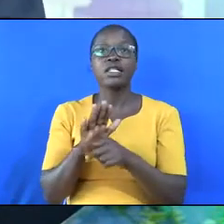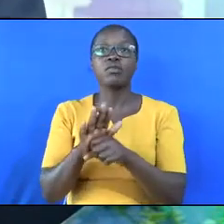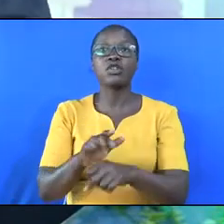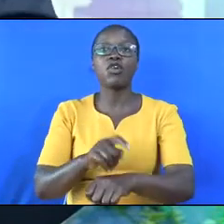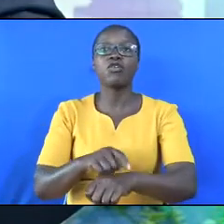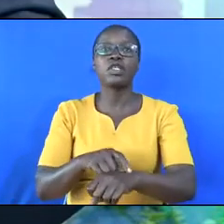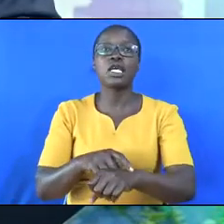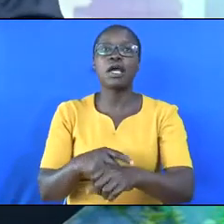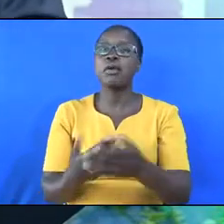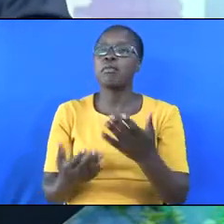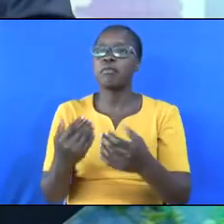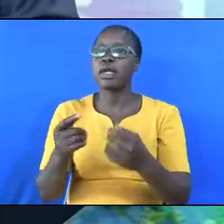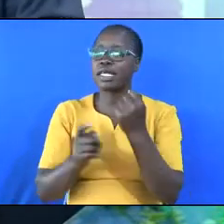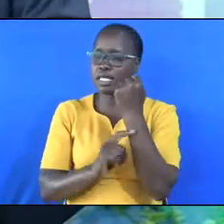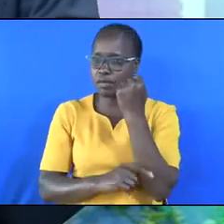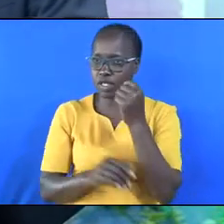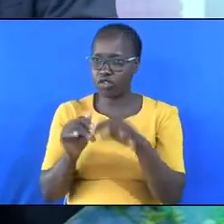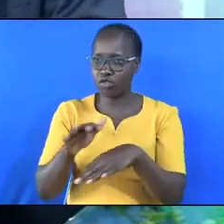may tempt us to do so.